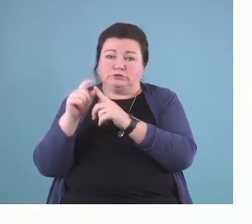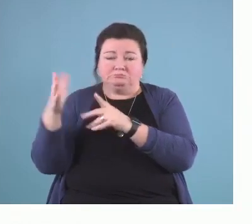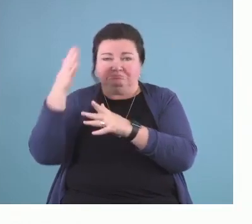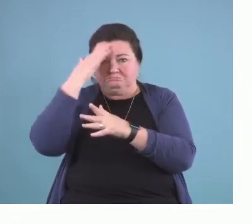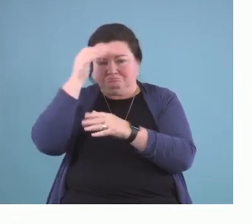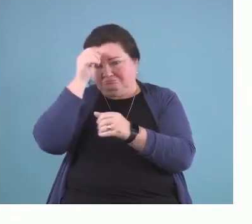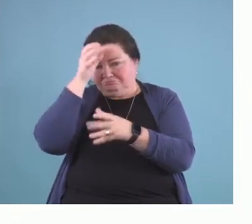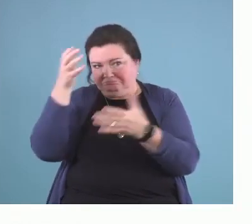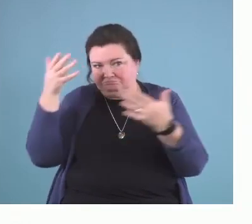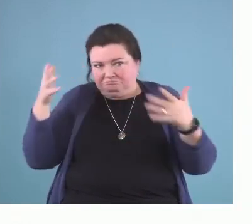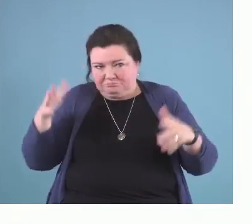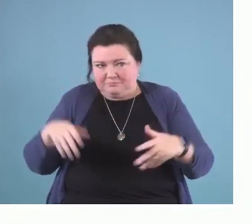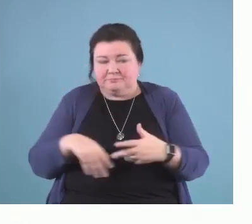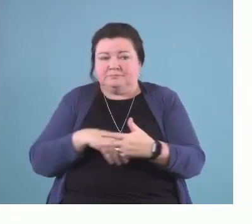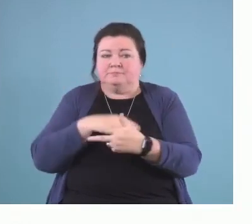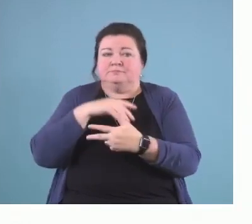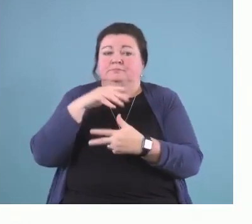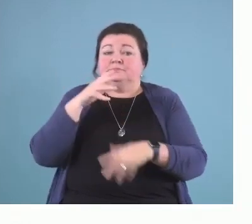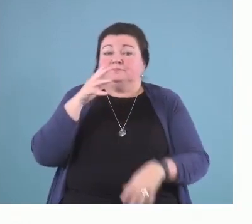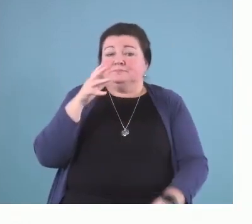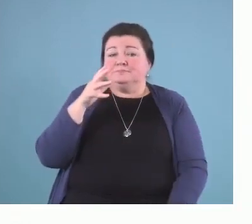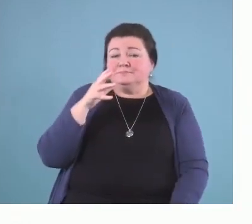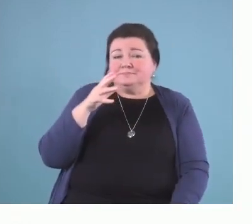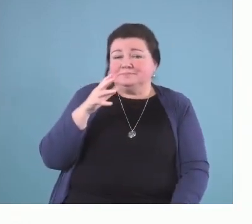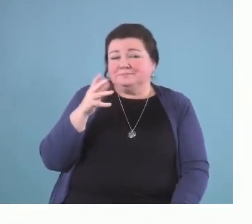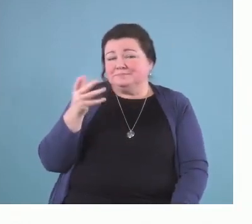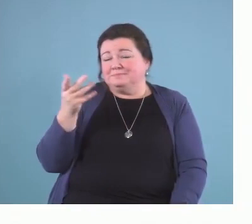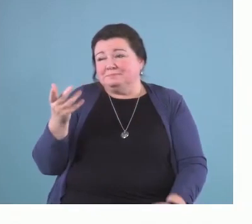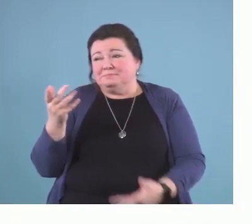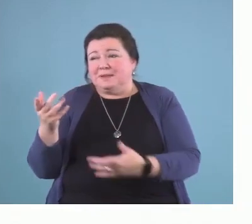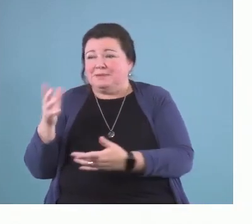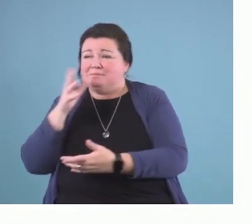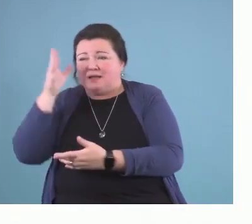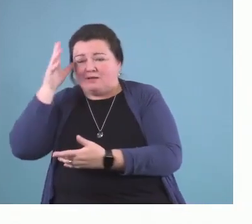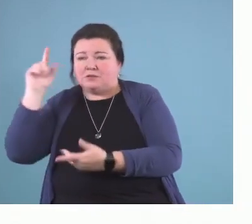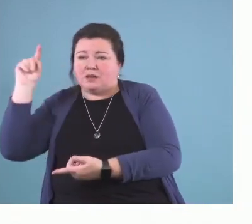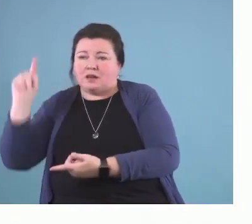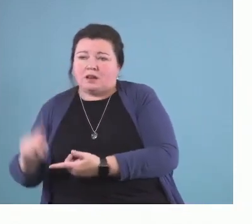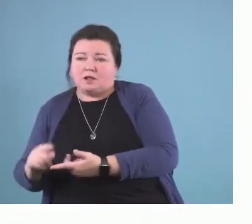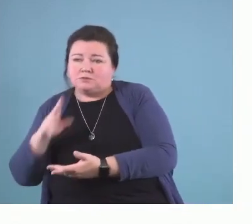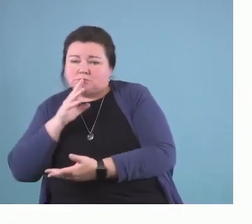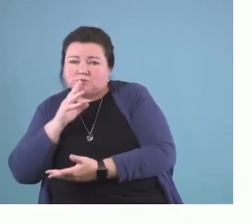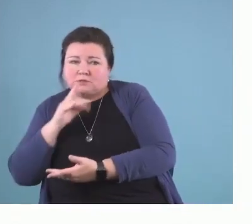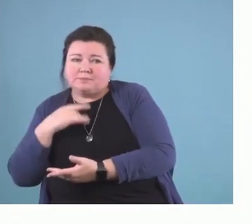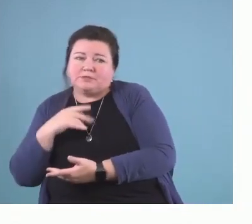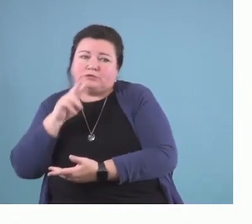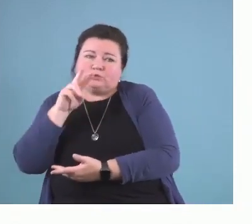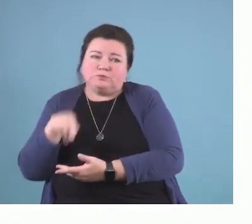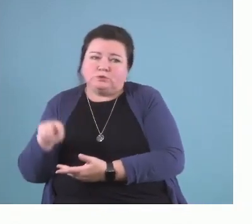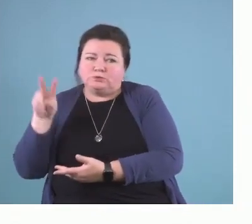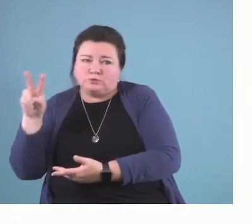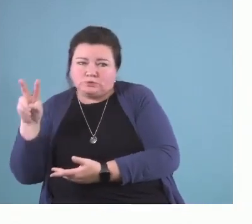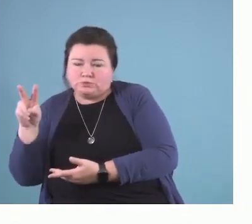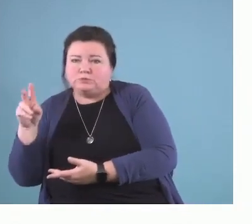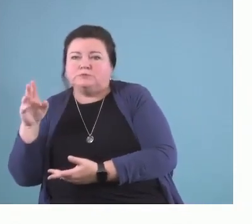And a child whose parents aren't really talkative may only hear about 2.2 million words. So, we want them to put the hearing aids